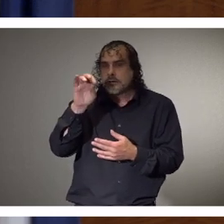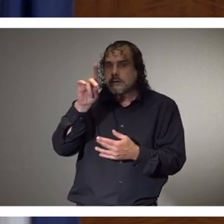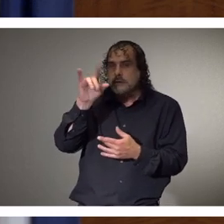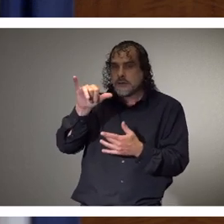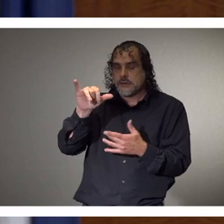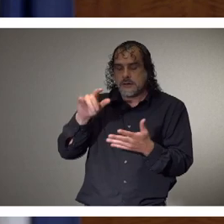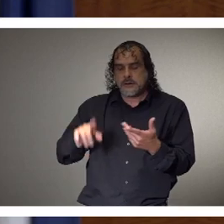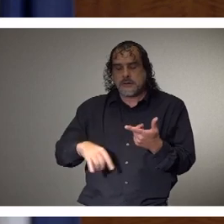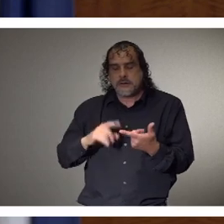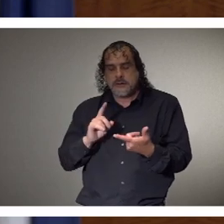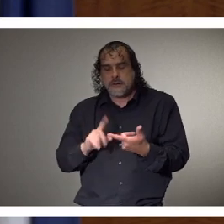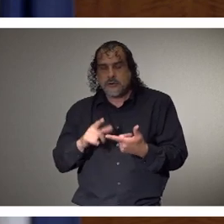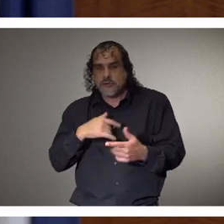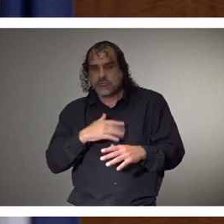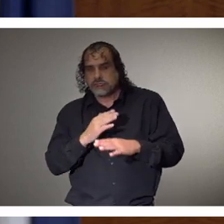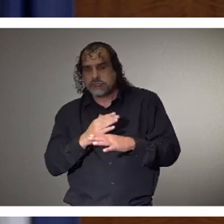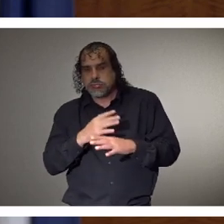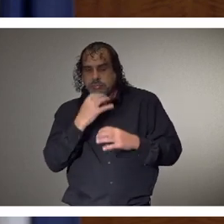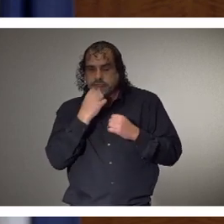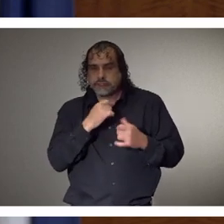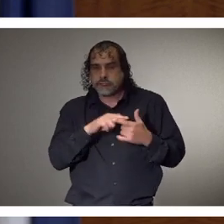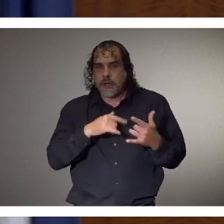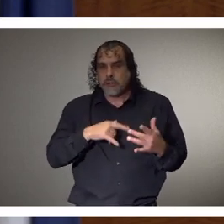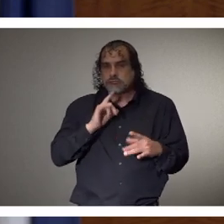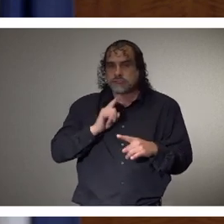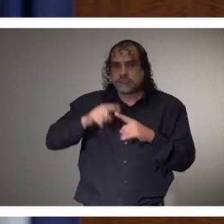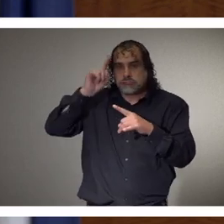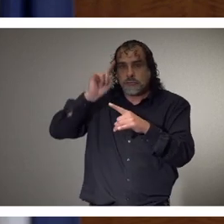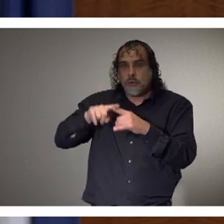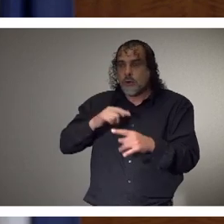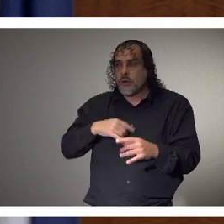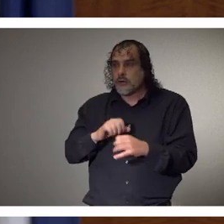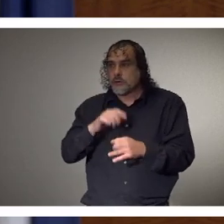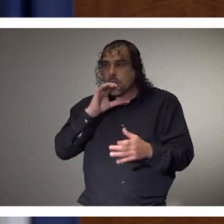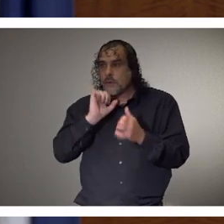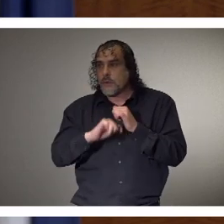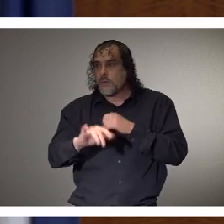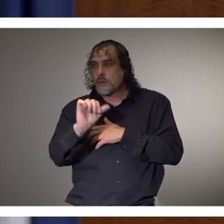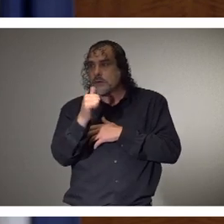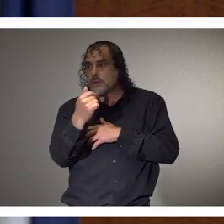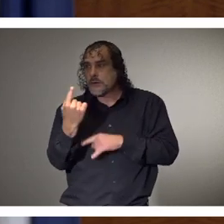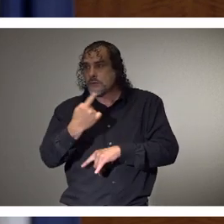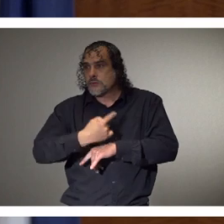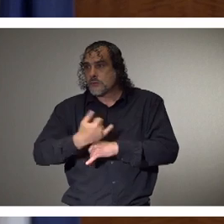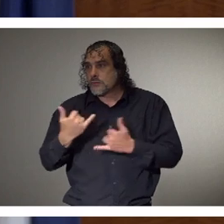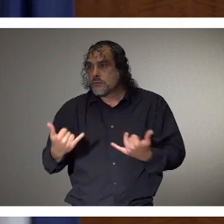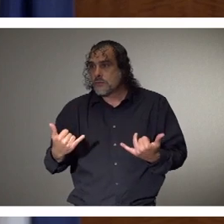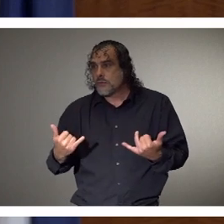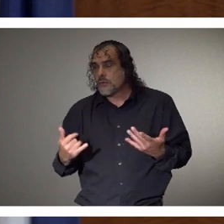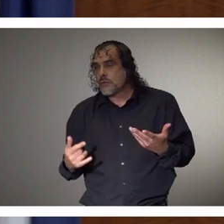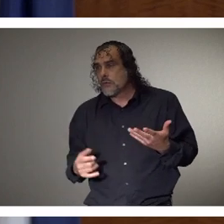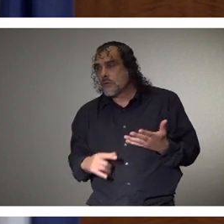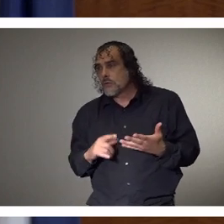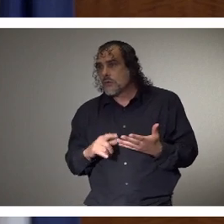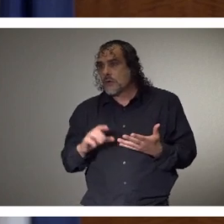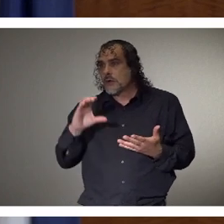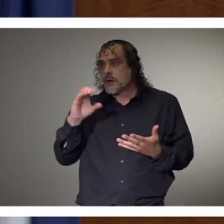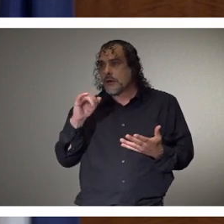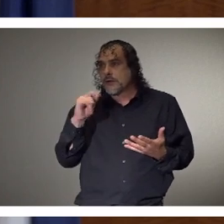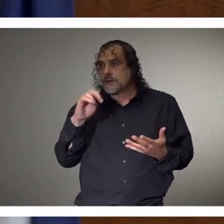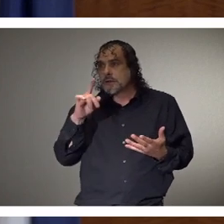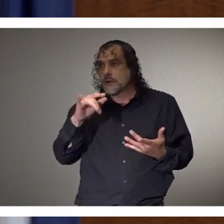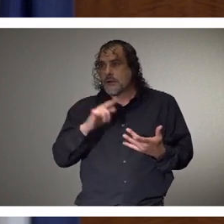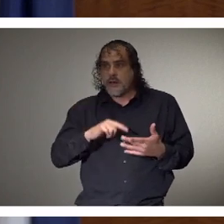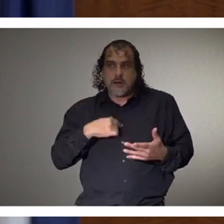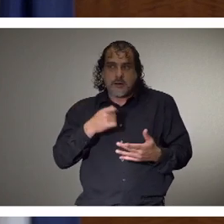she is very protective of her younger siblings, and she is turning 10 years old today. Cassidy, I